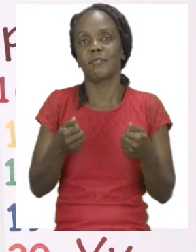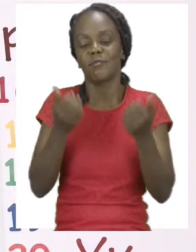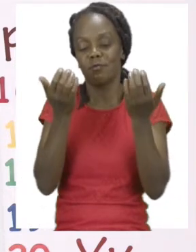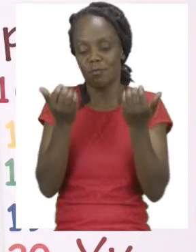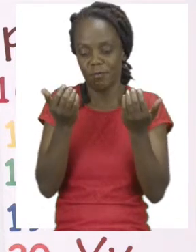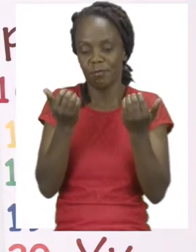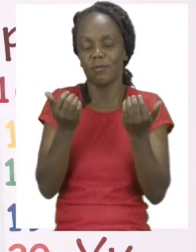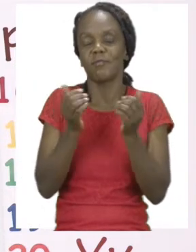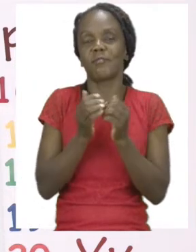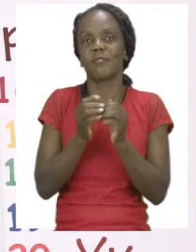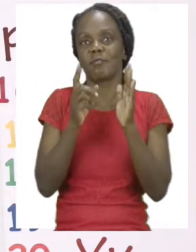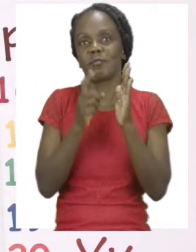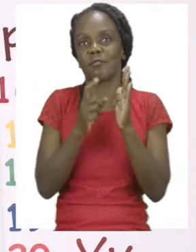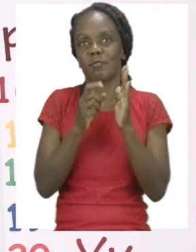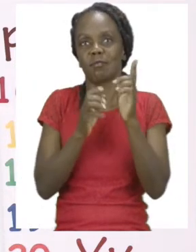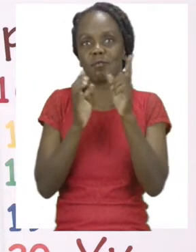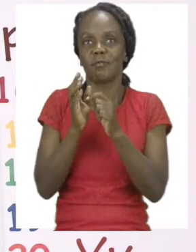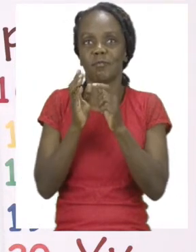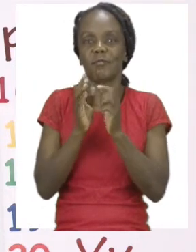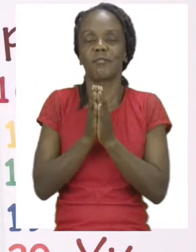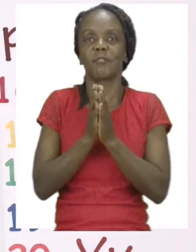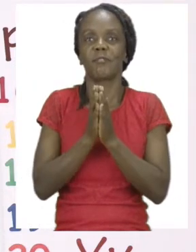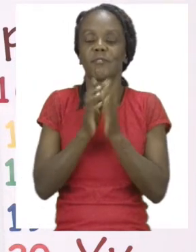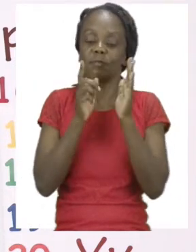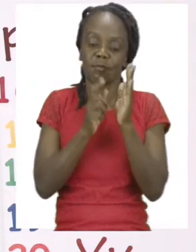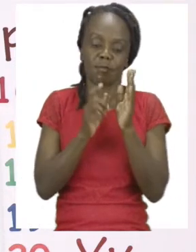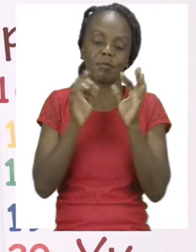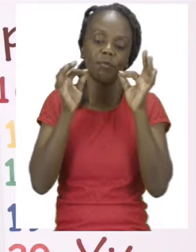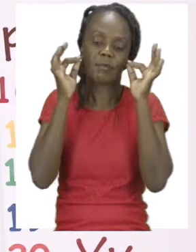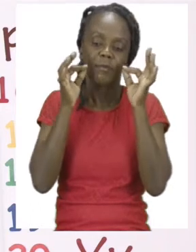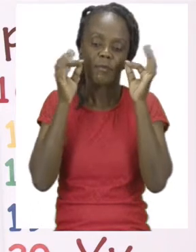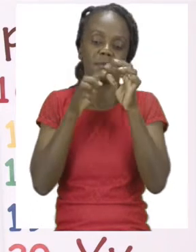sanitize. So let us sing our special sanitizing song.